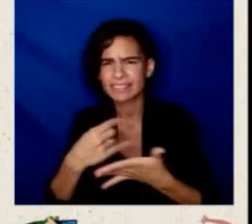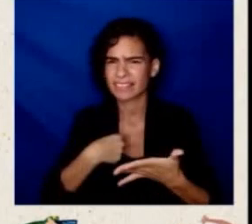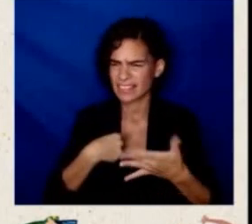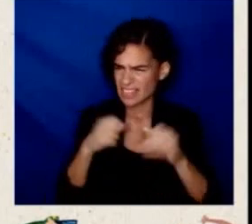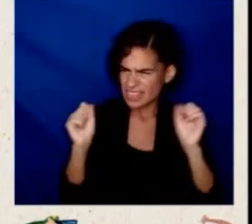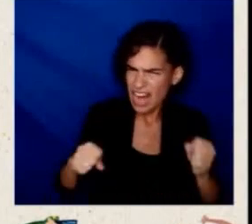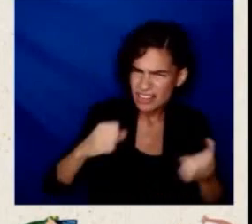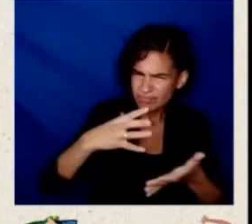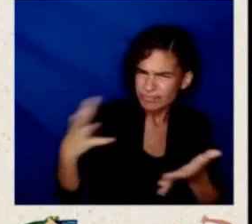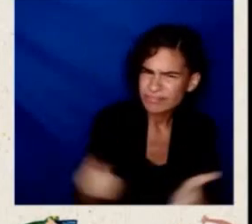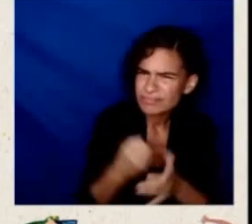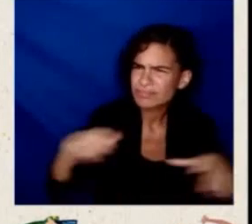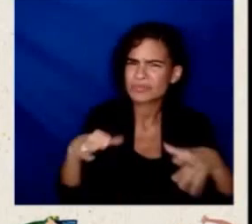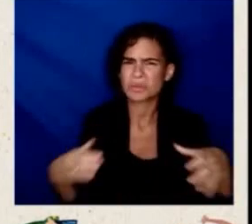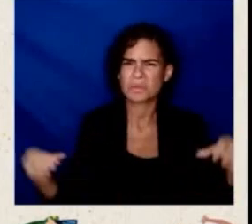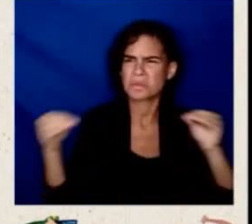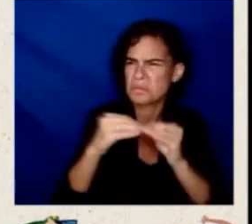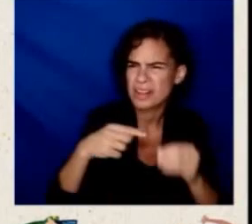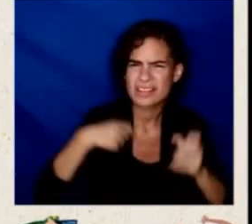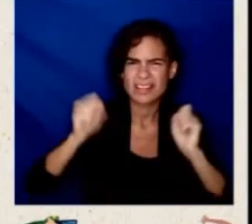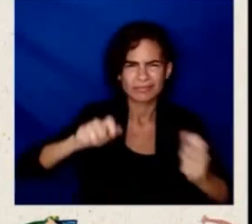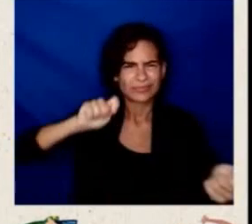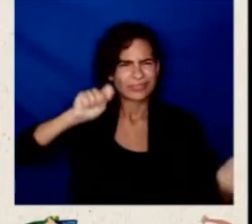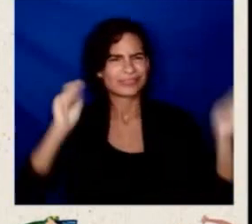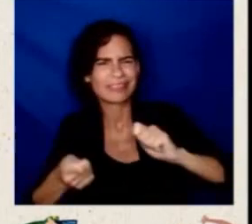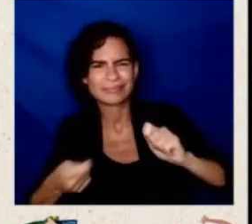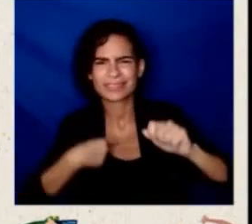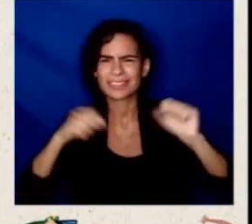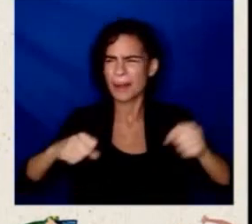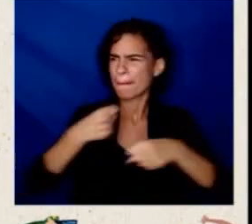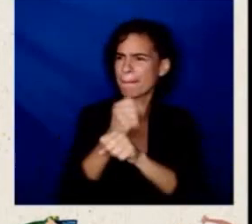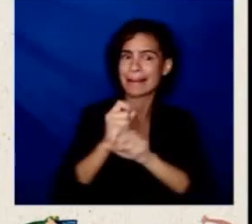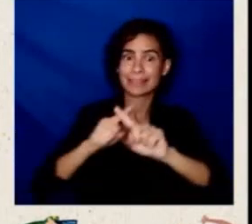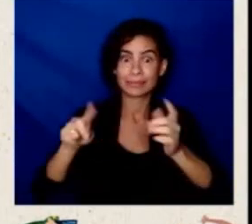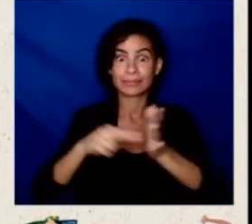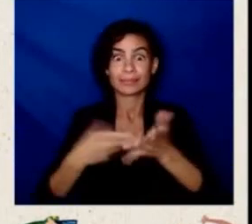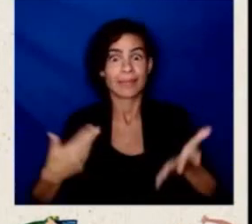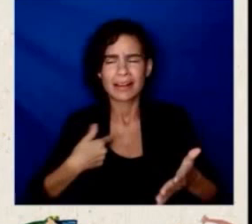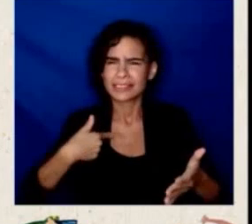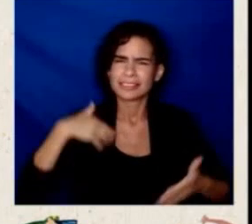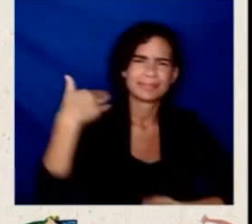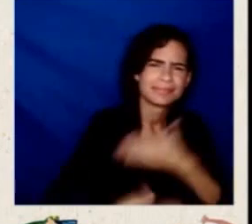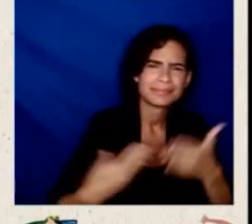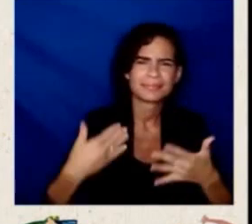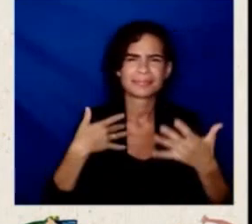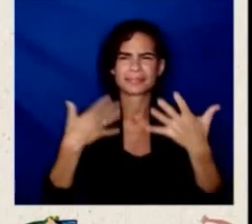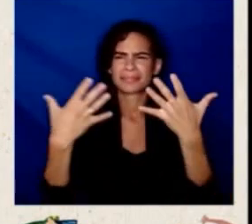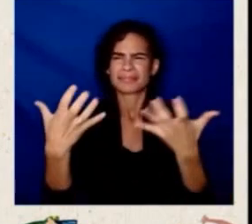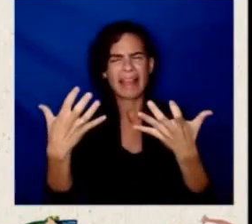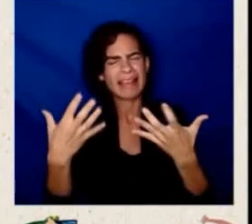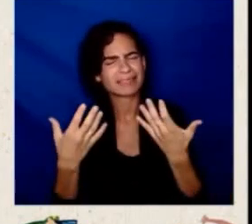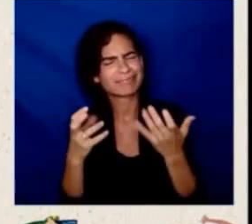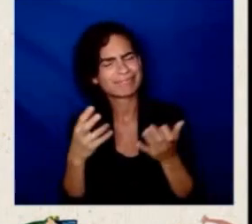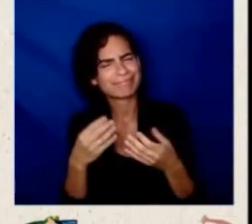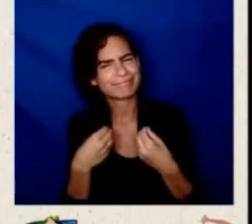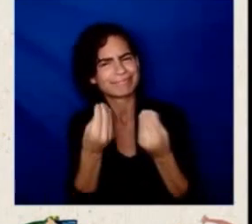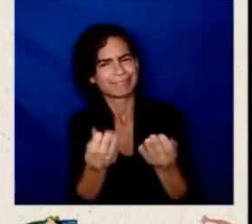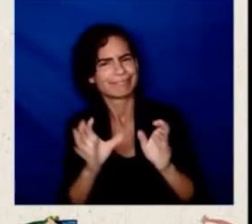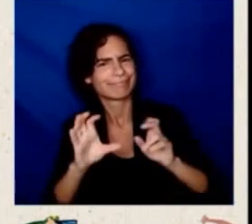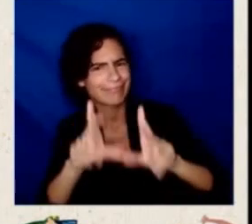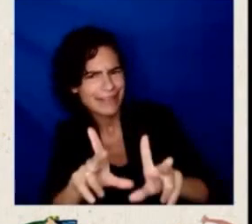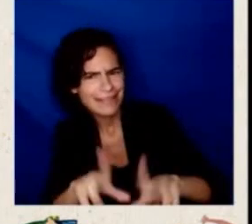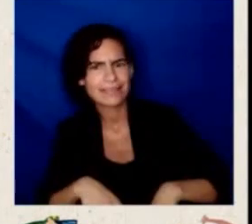For me, it's always been about trying to pay back. I am, as I always tell folks, the first in my family to get to go to